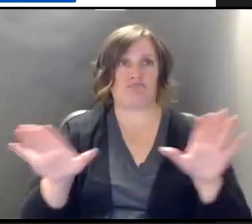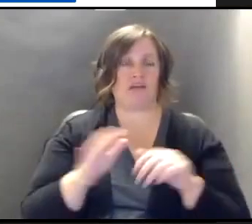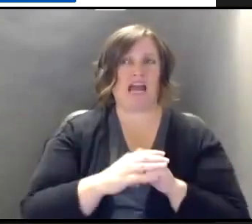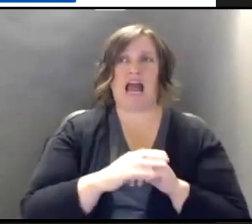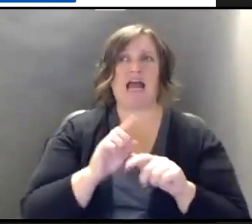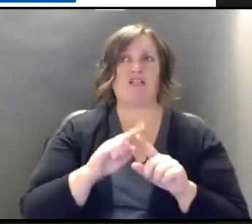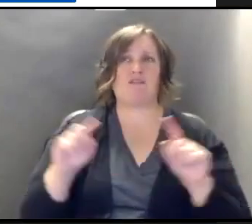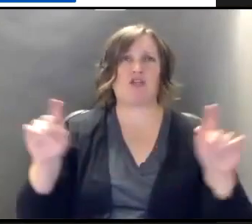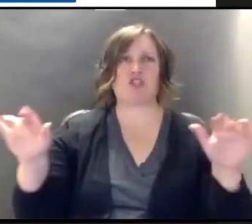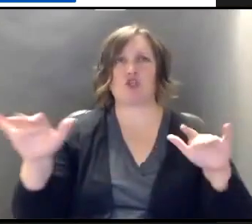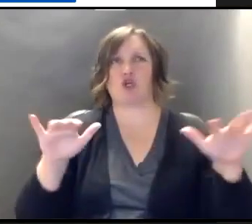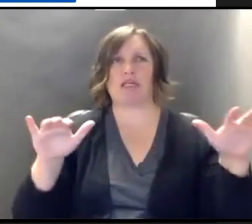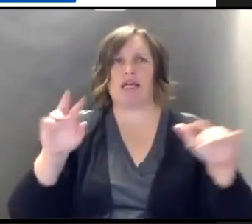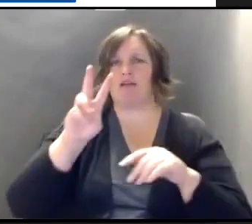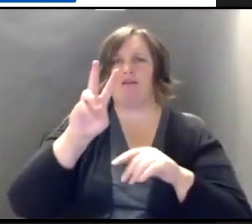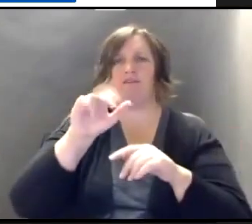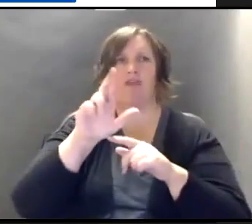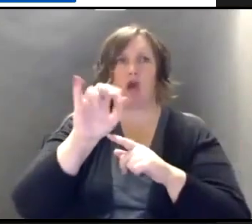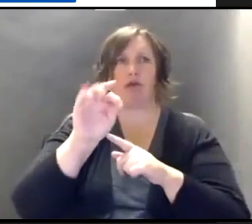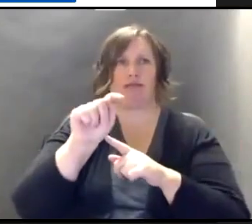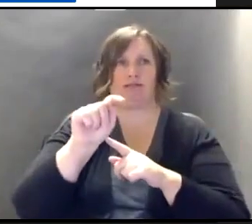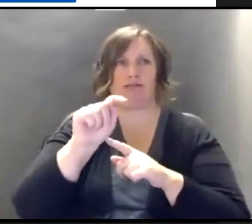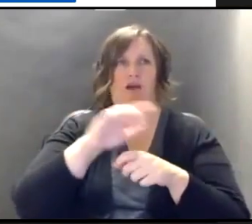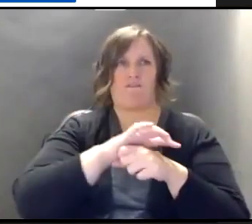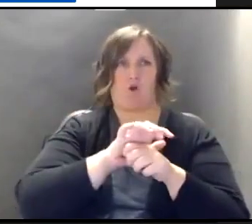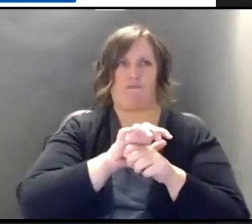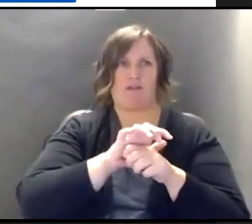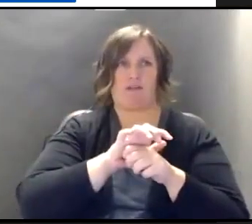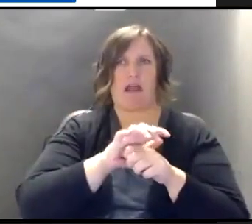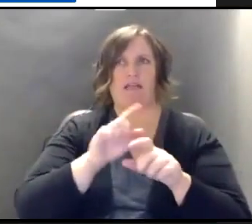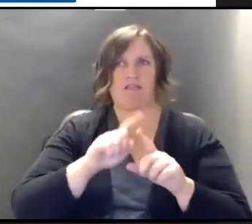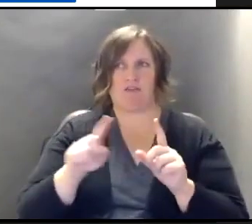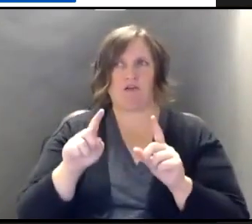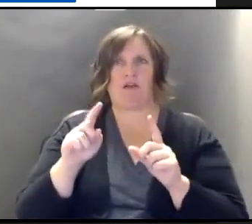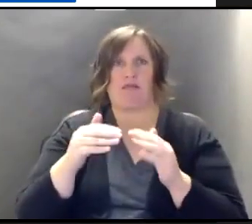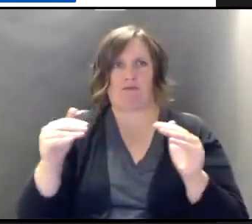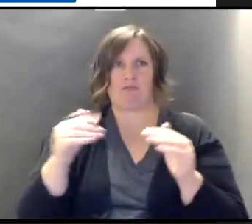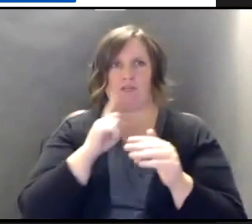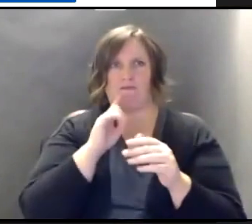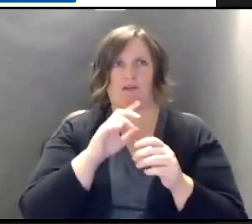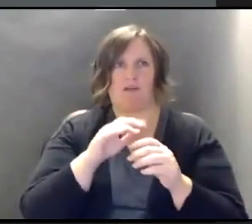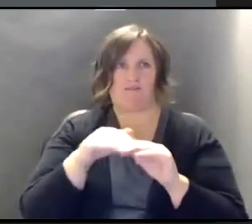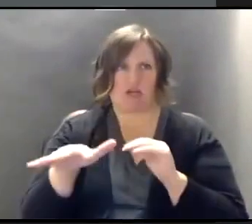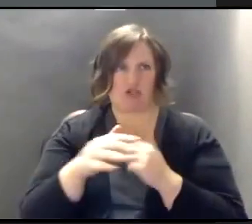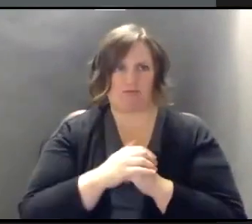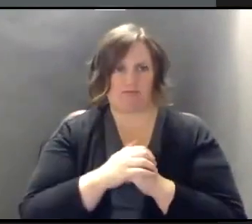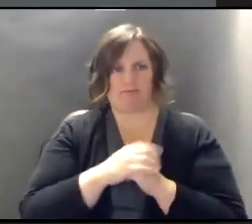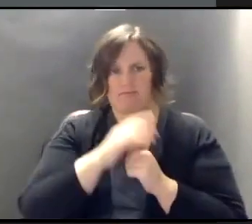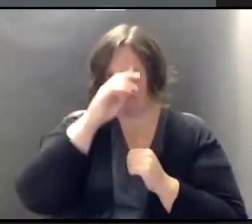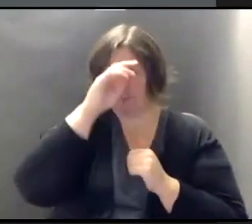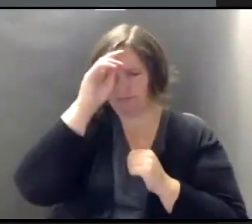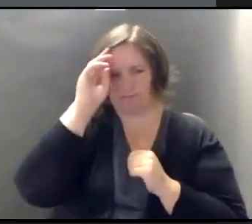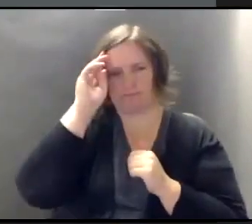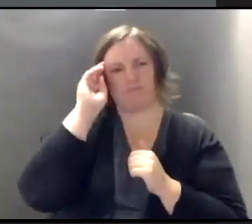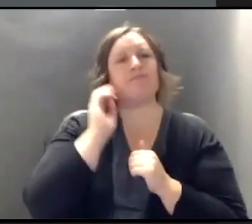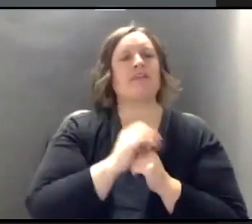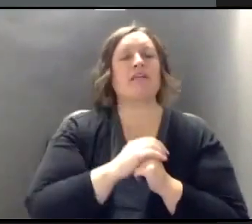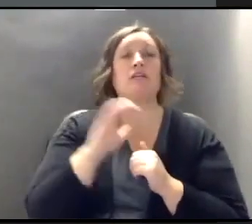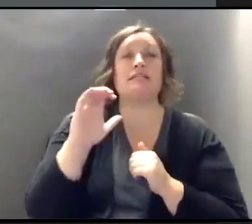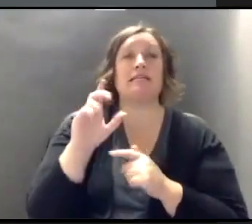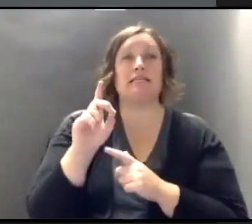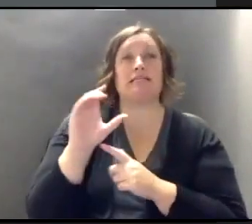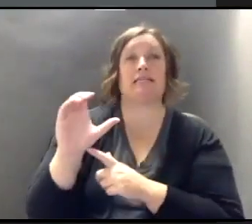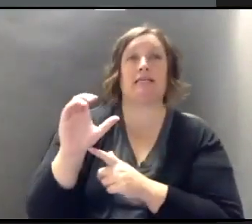circulating variants, and a higher background incidence of infection. So, next slide. The CDC